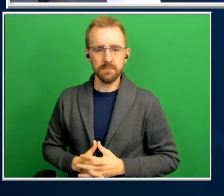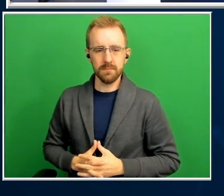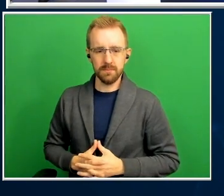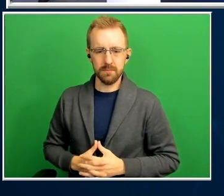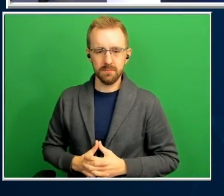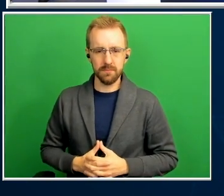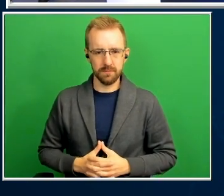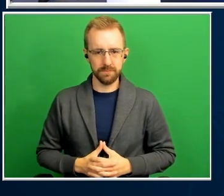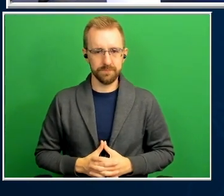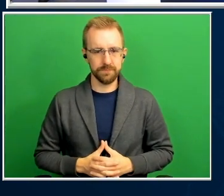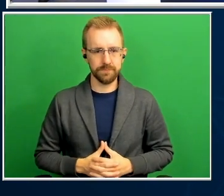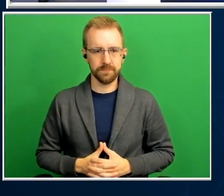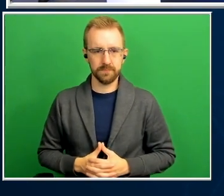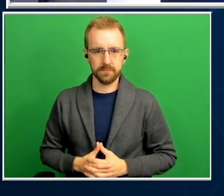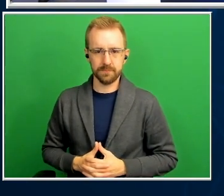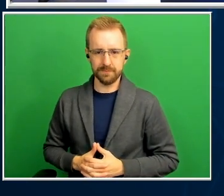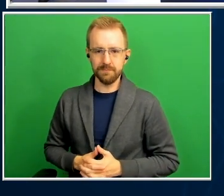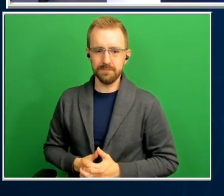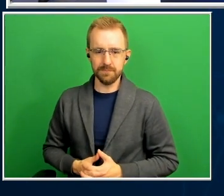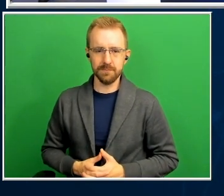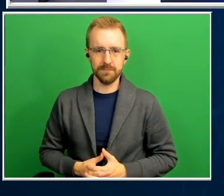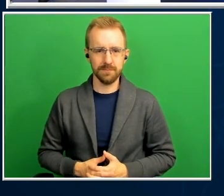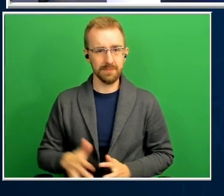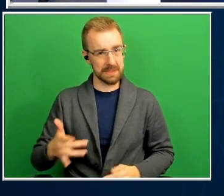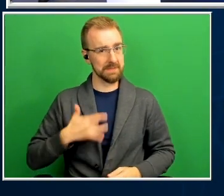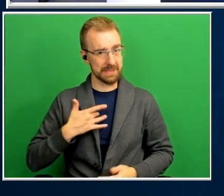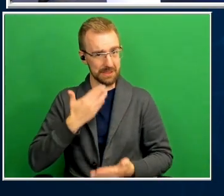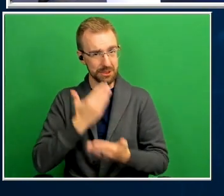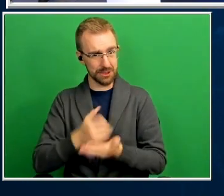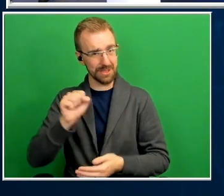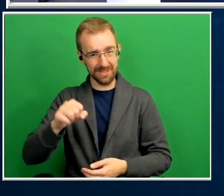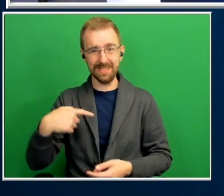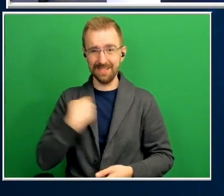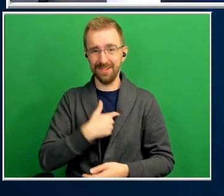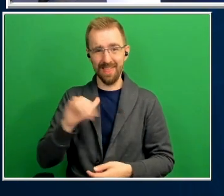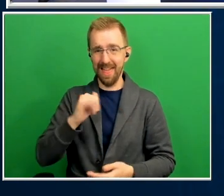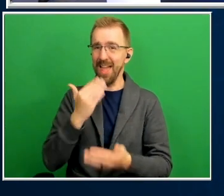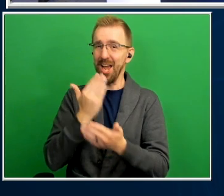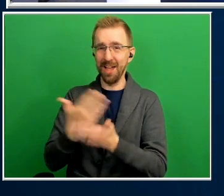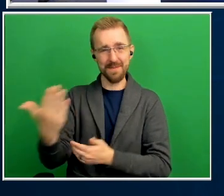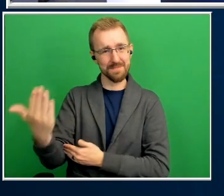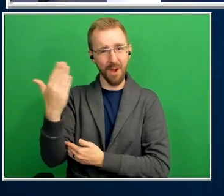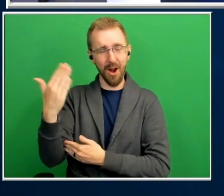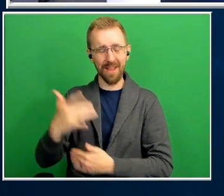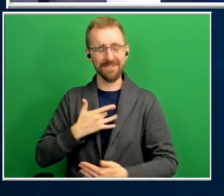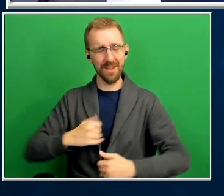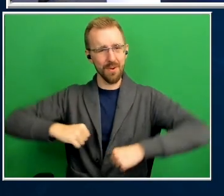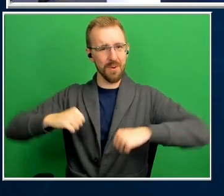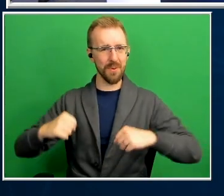stretch feels good it does feel good we're kind of like this is a good for the morning this is good for all of us i like it